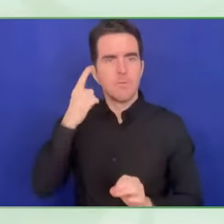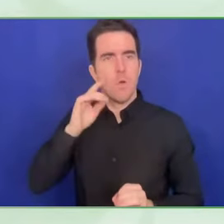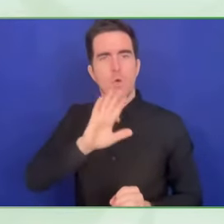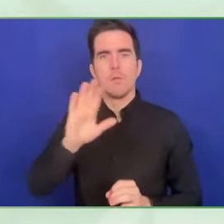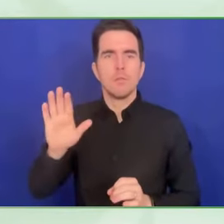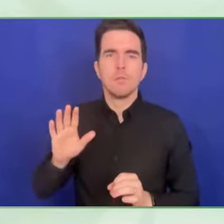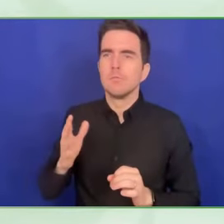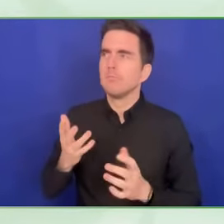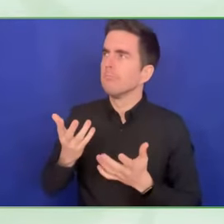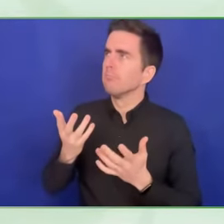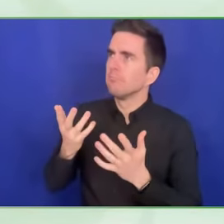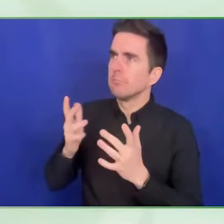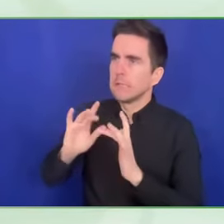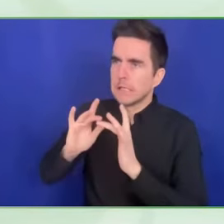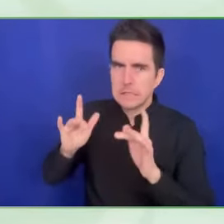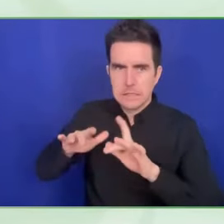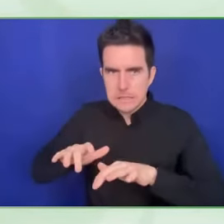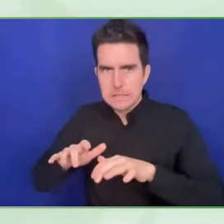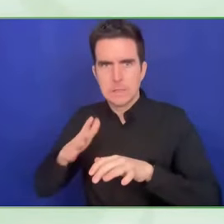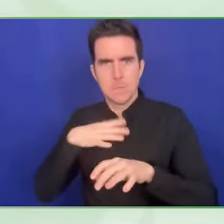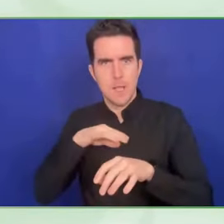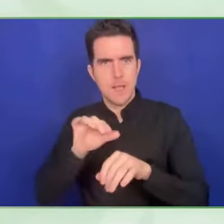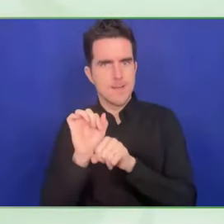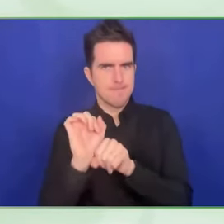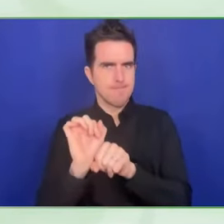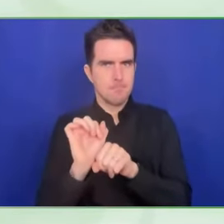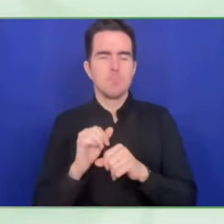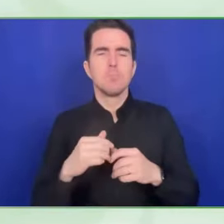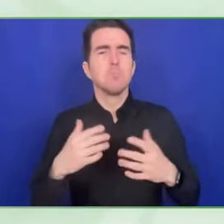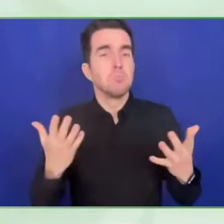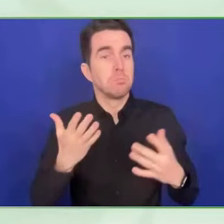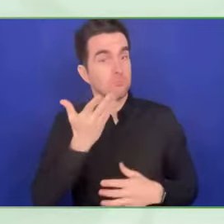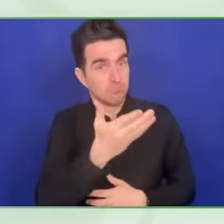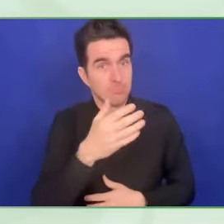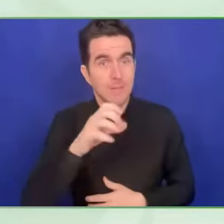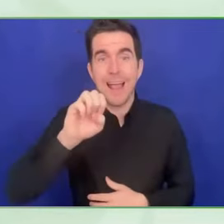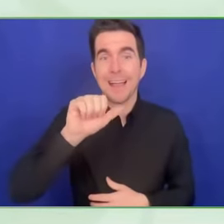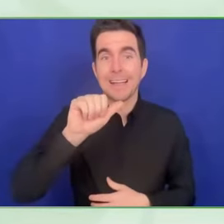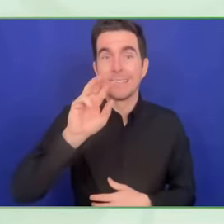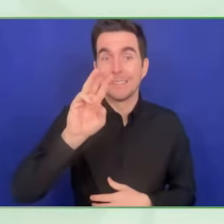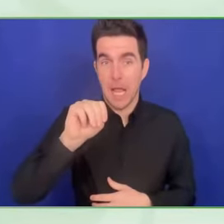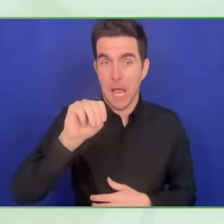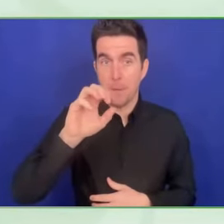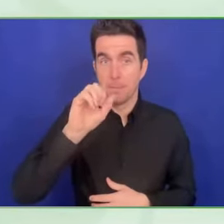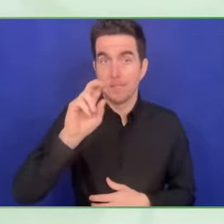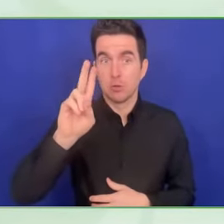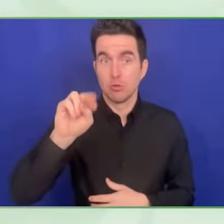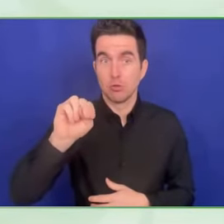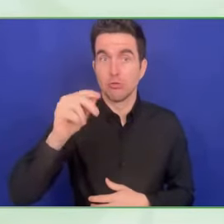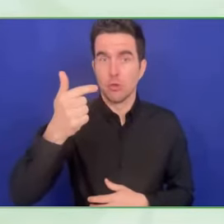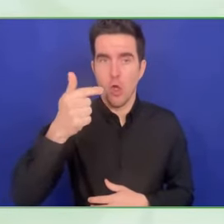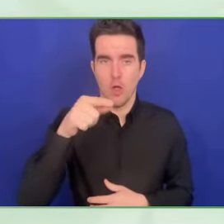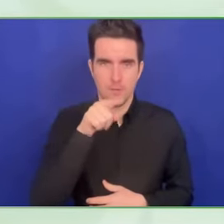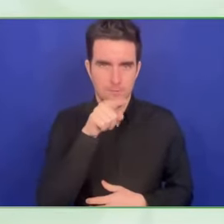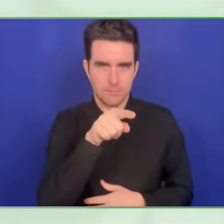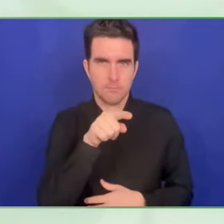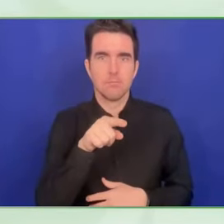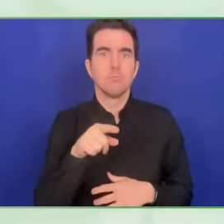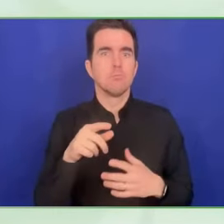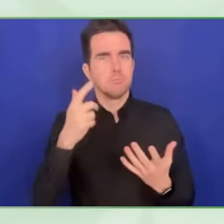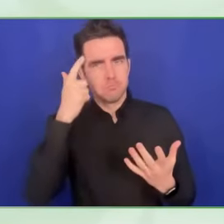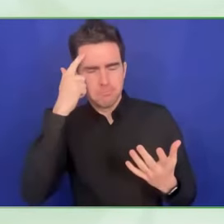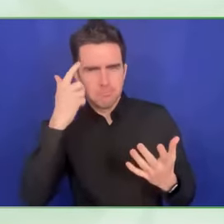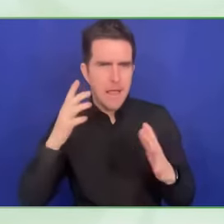Before answering your question, I would like to thank you for the invitation and also thank you for this initiative,